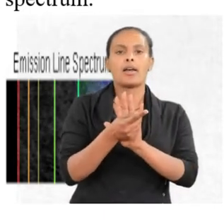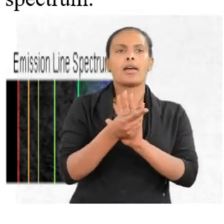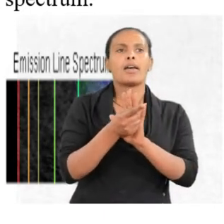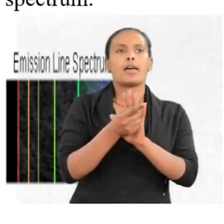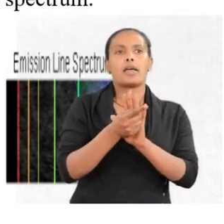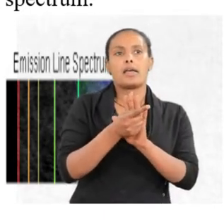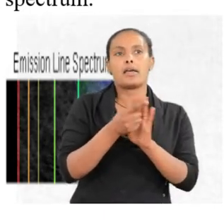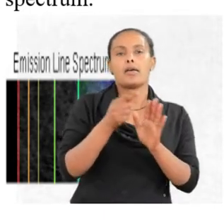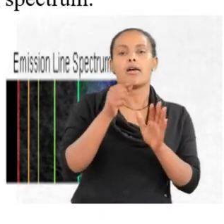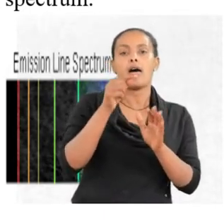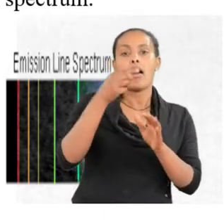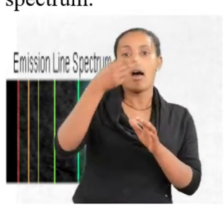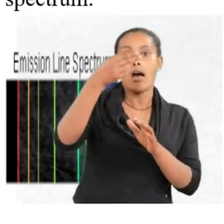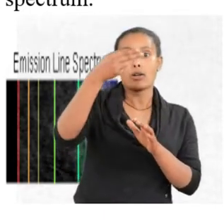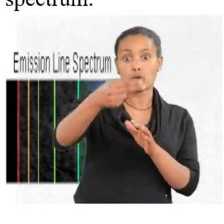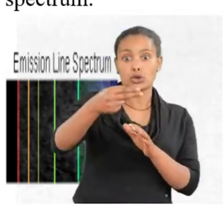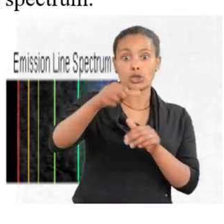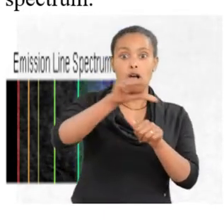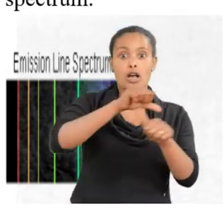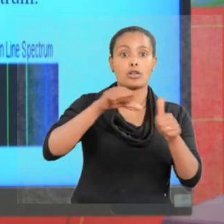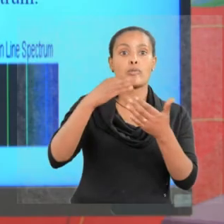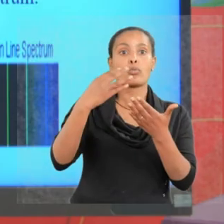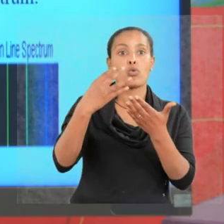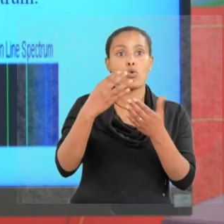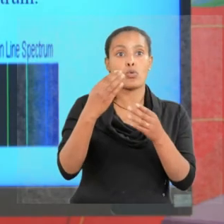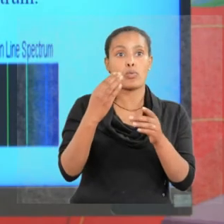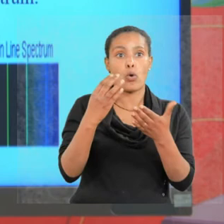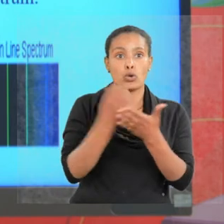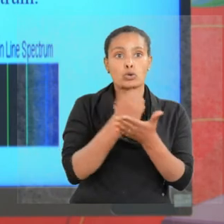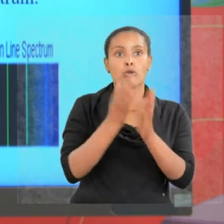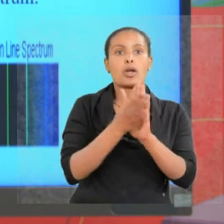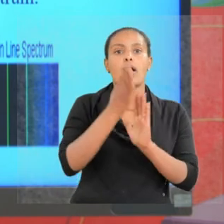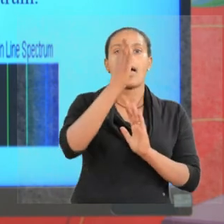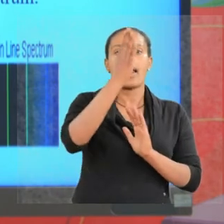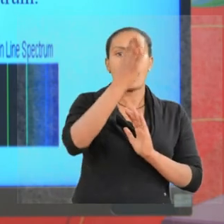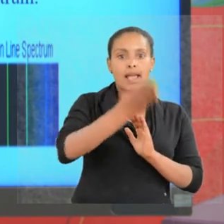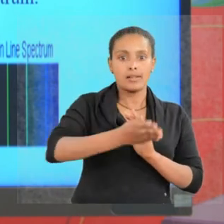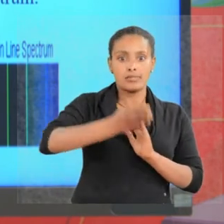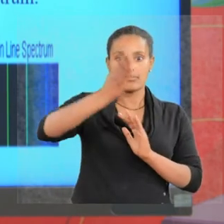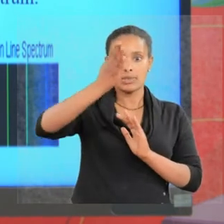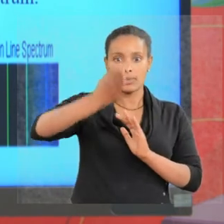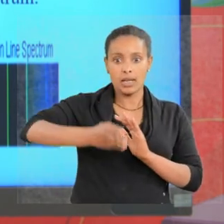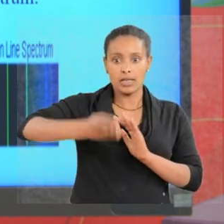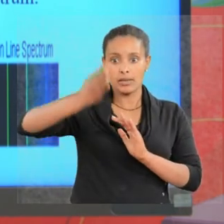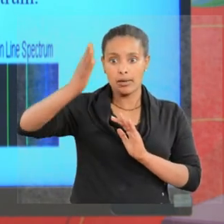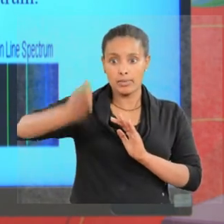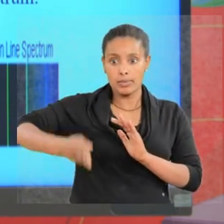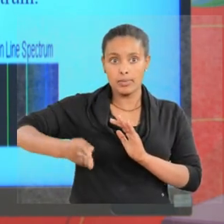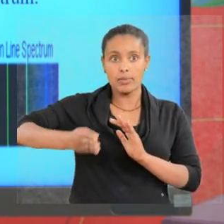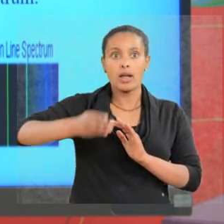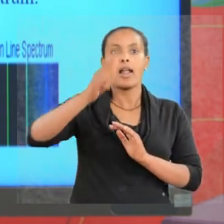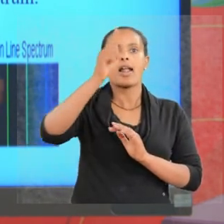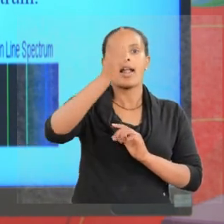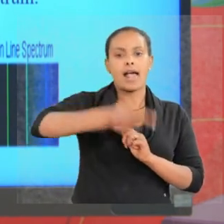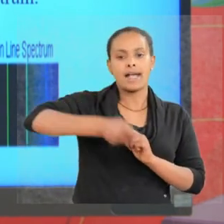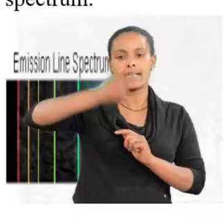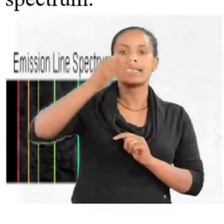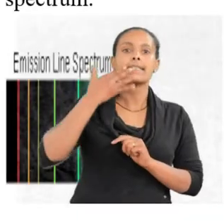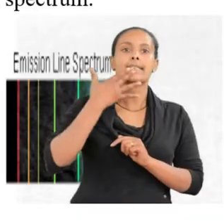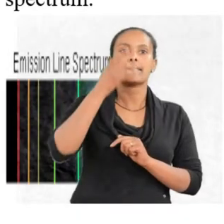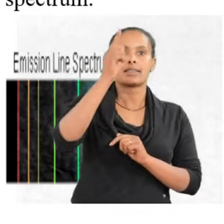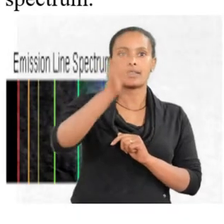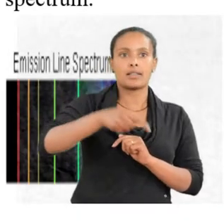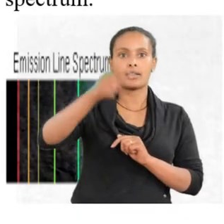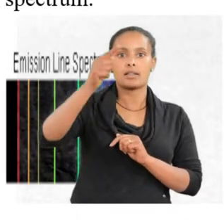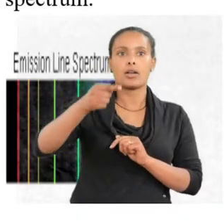excited hydrogen atom produce a line spectrum. You see, this is line spectrum,